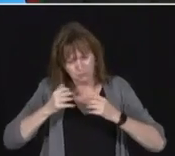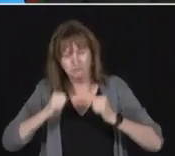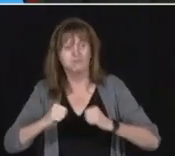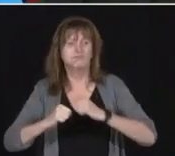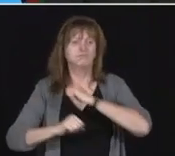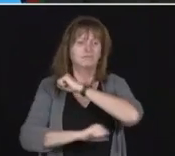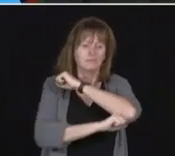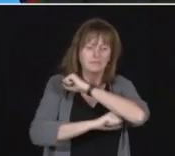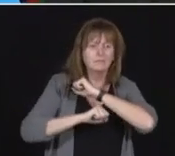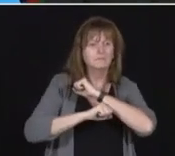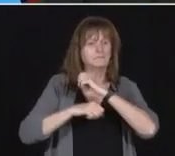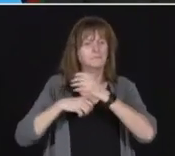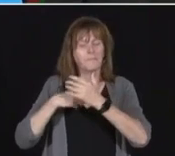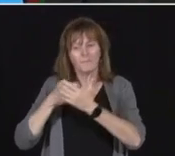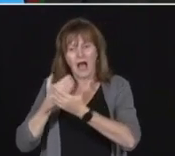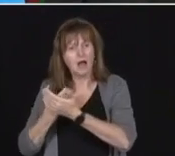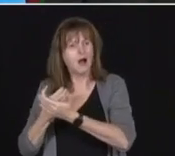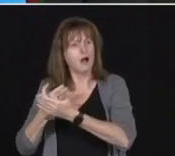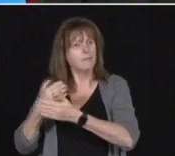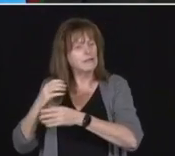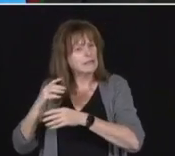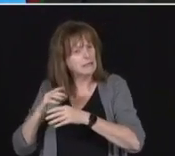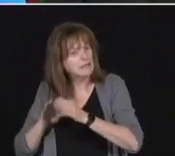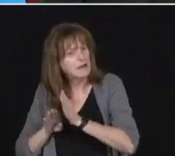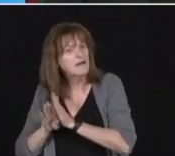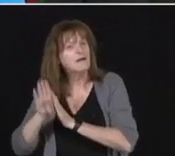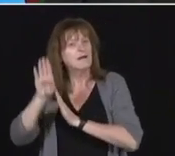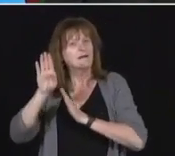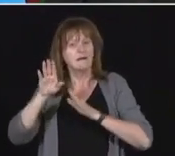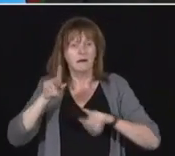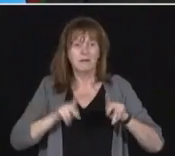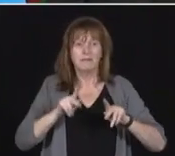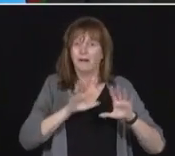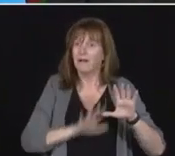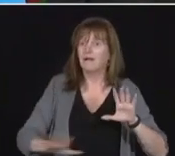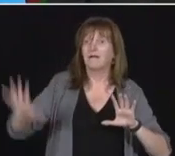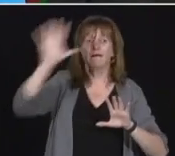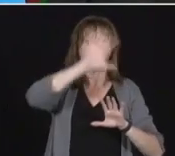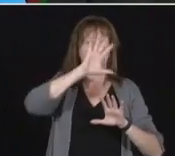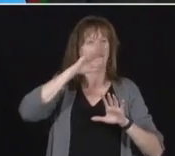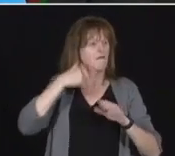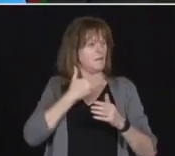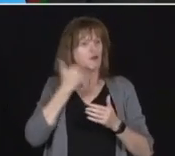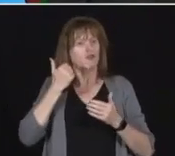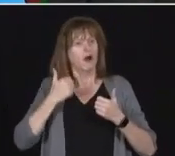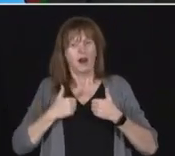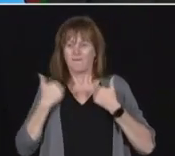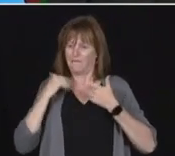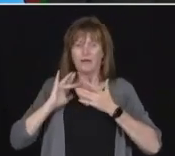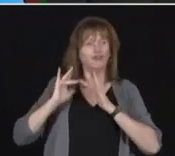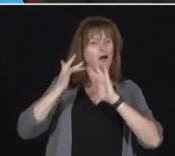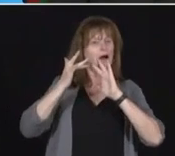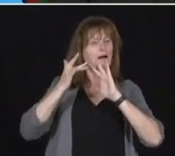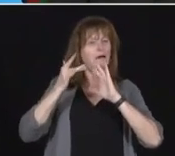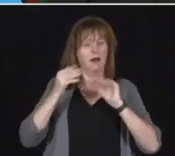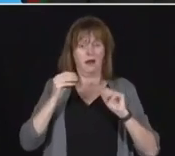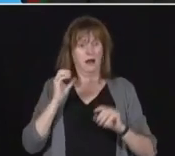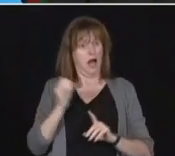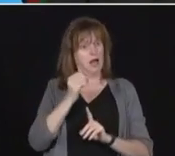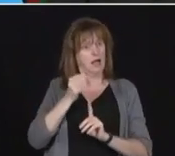for a better quality of life for everyone. And for the long-term prosperity of our province.